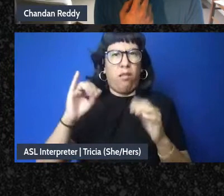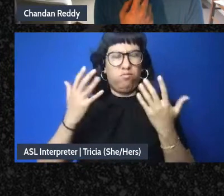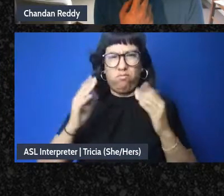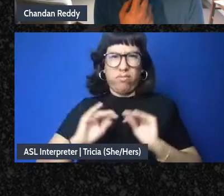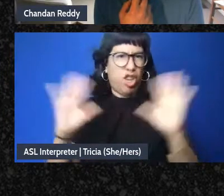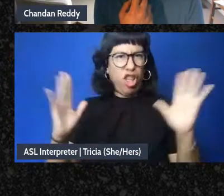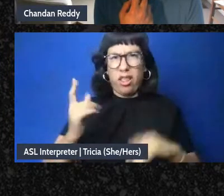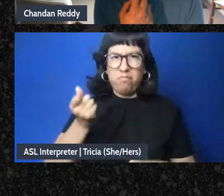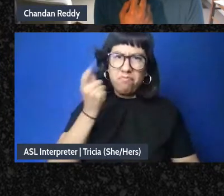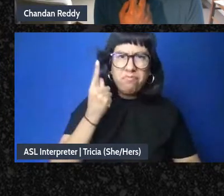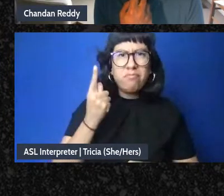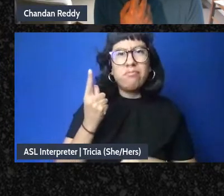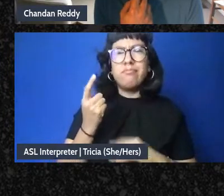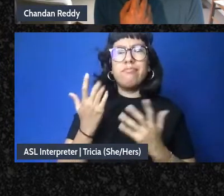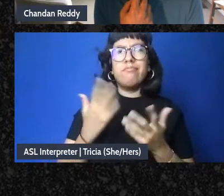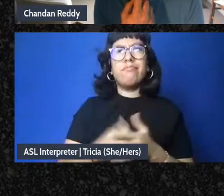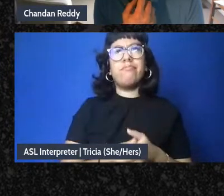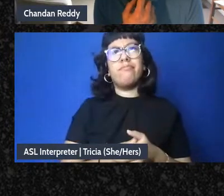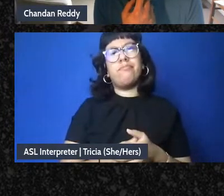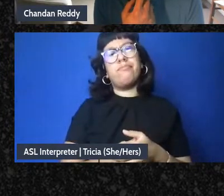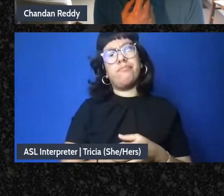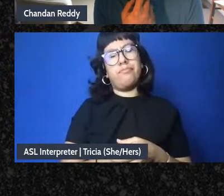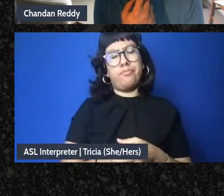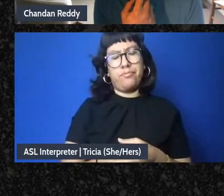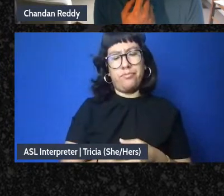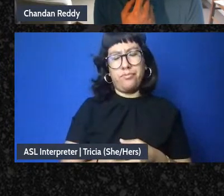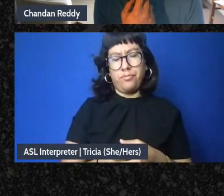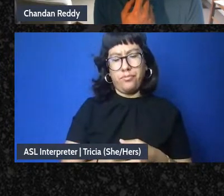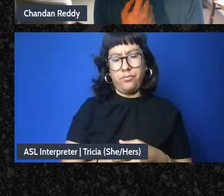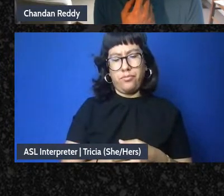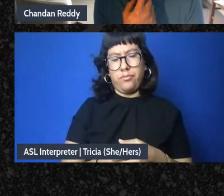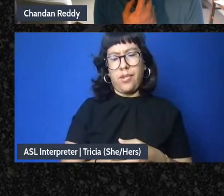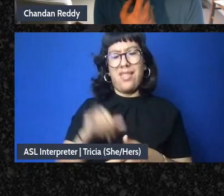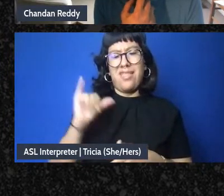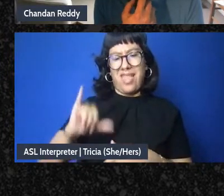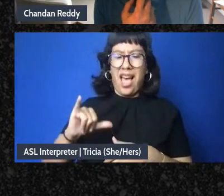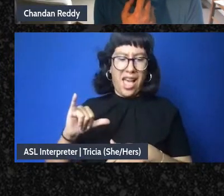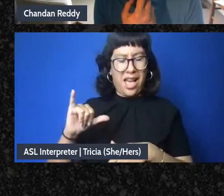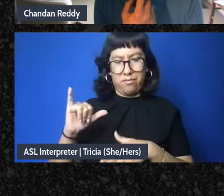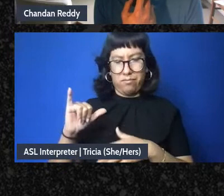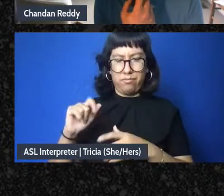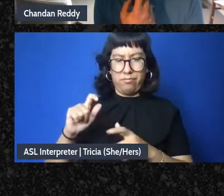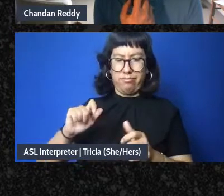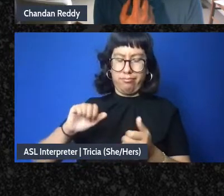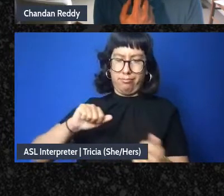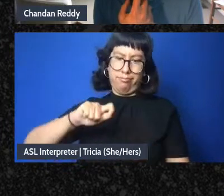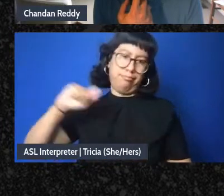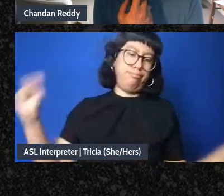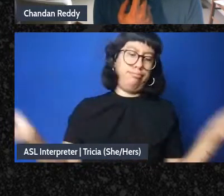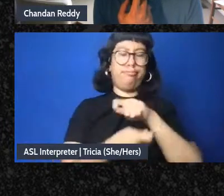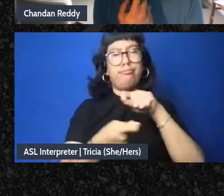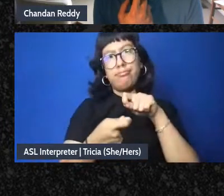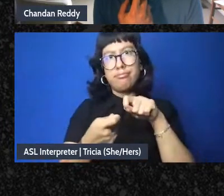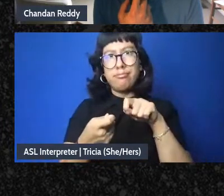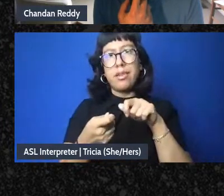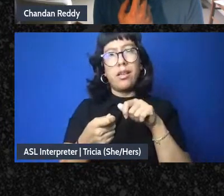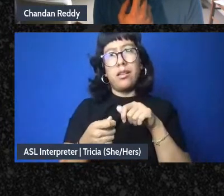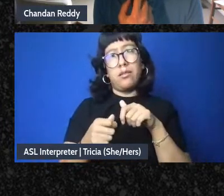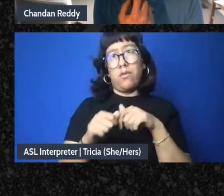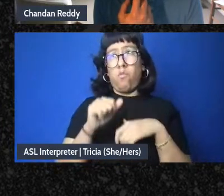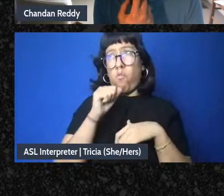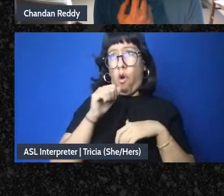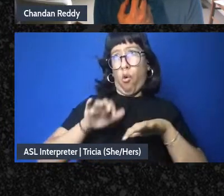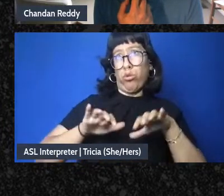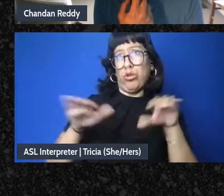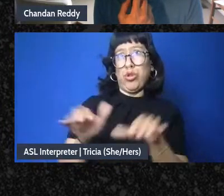that kind of flipping of the switch is not going to do any of the